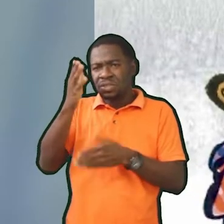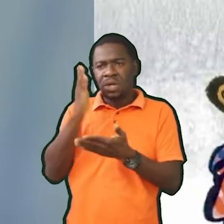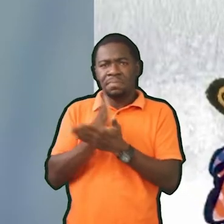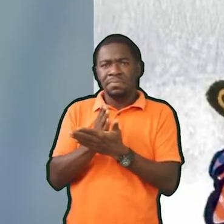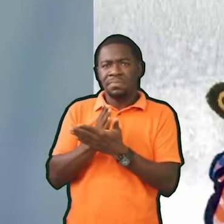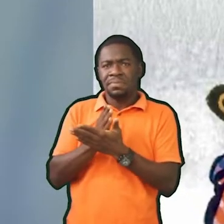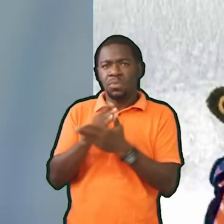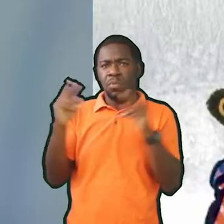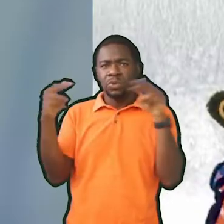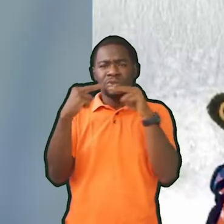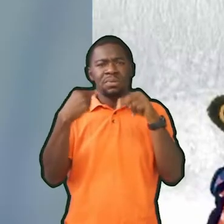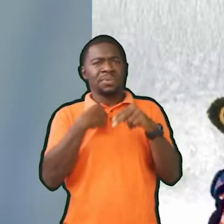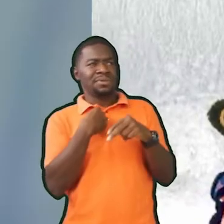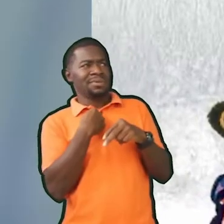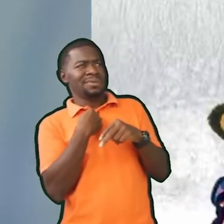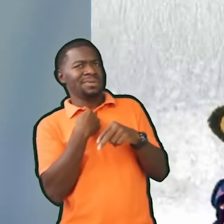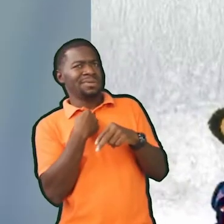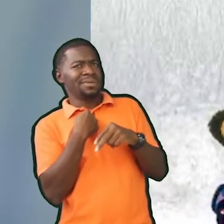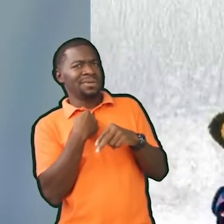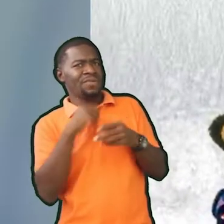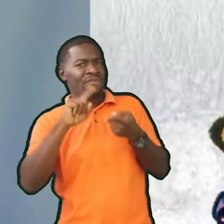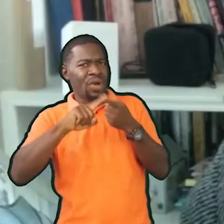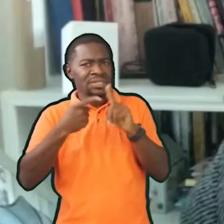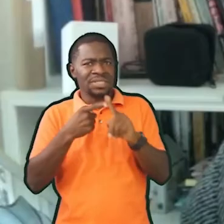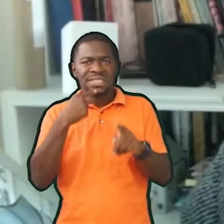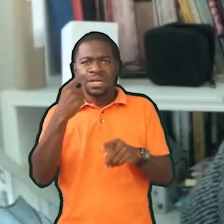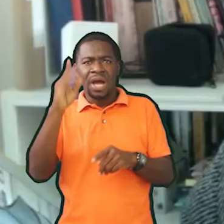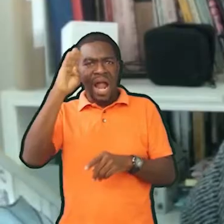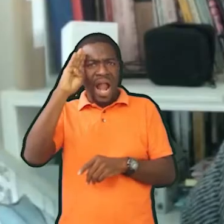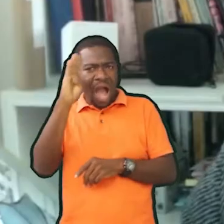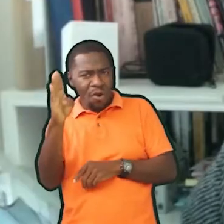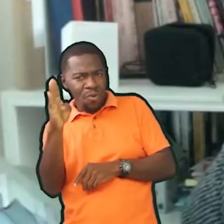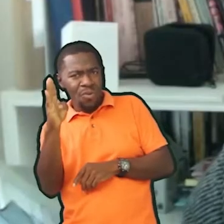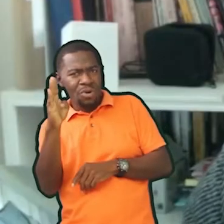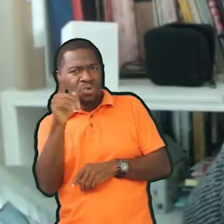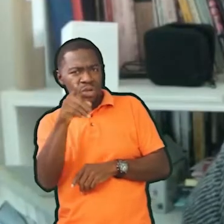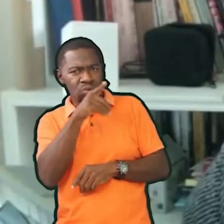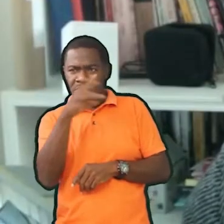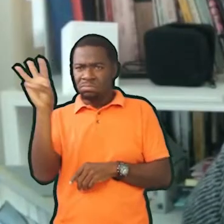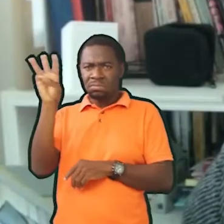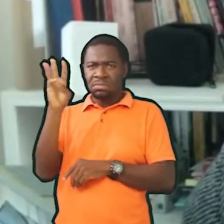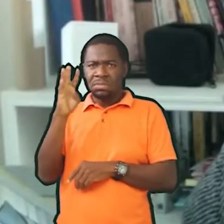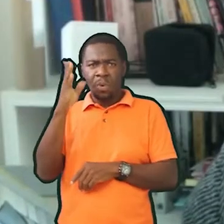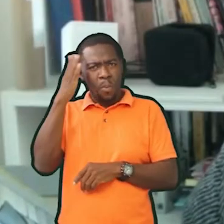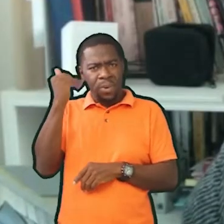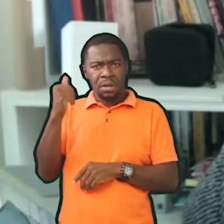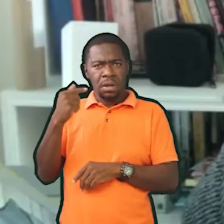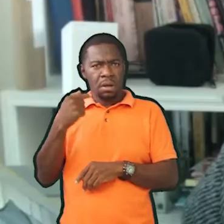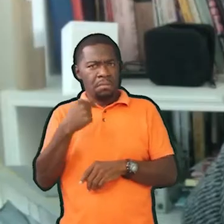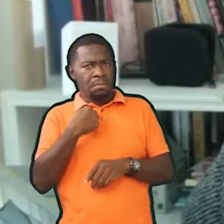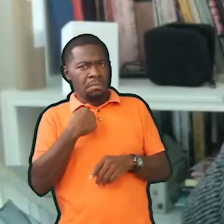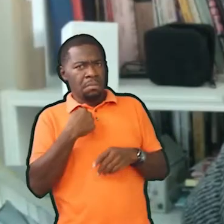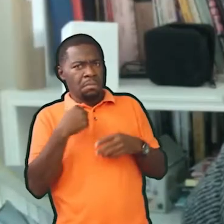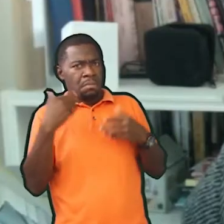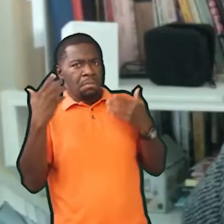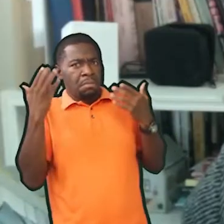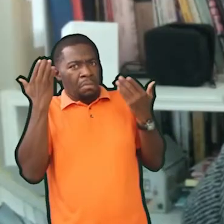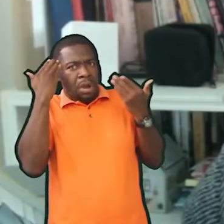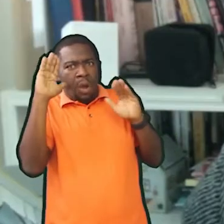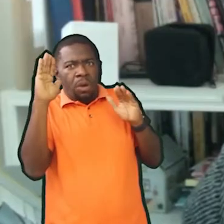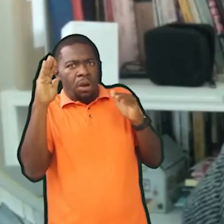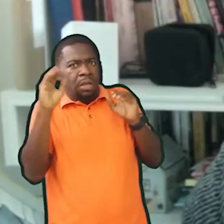Dad Bear stops and looks directly at me. Your friend was saying hello. Why did you ignore him?